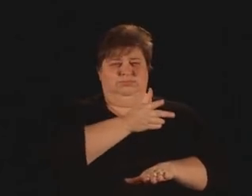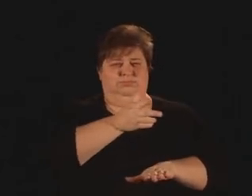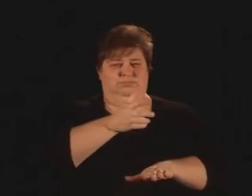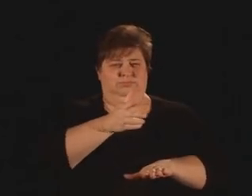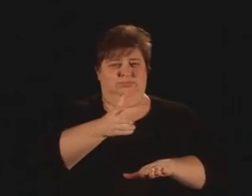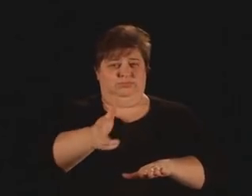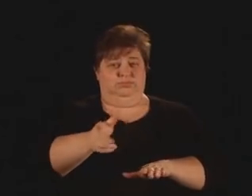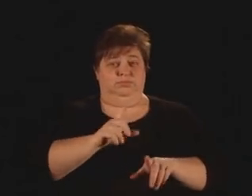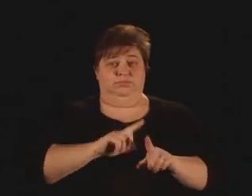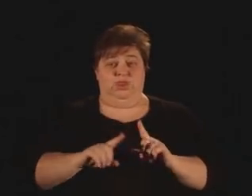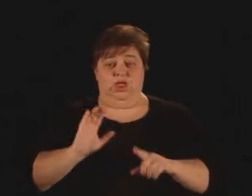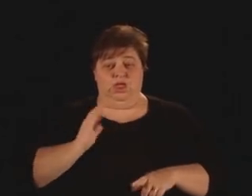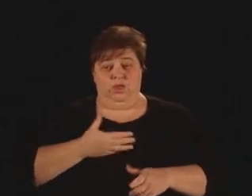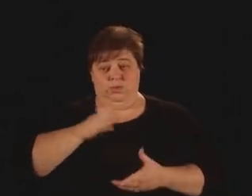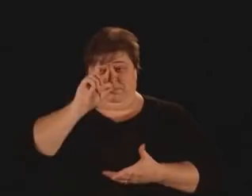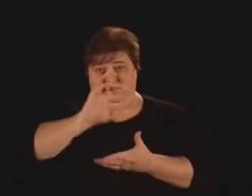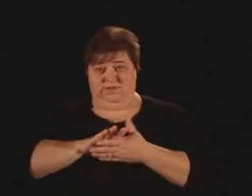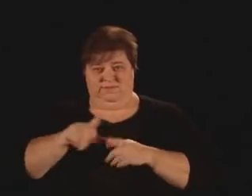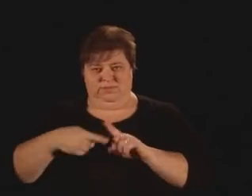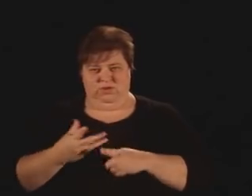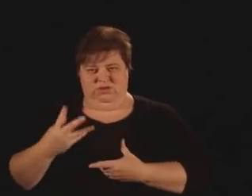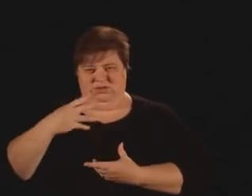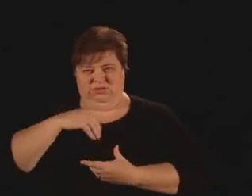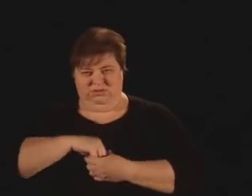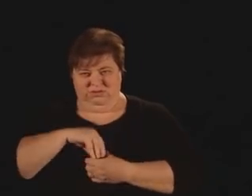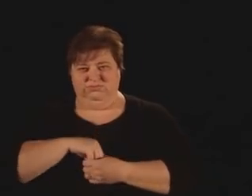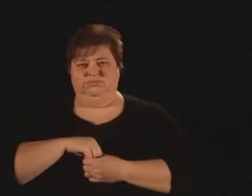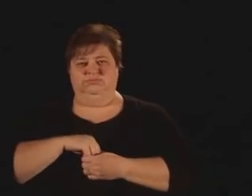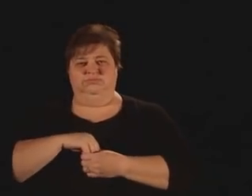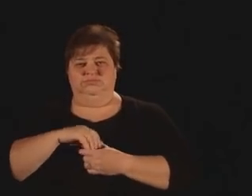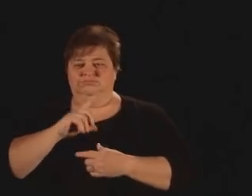affirm beliefs we hold about ourselves.